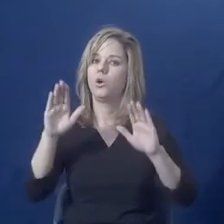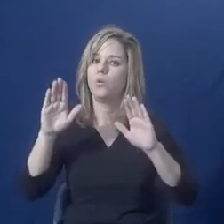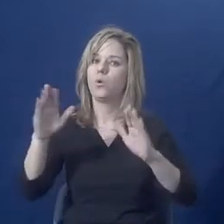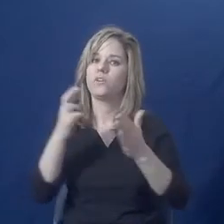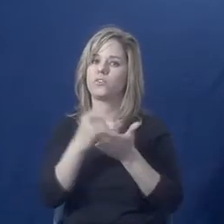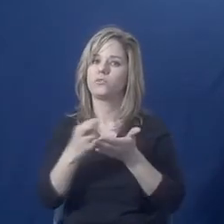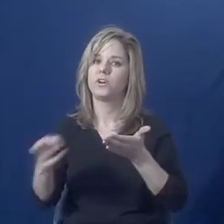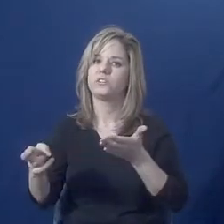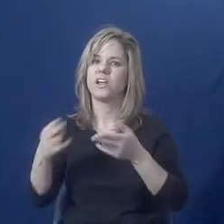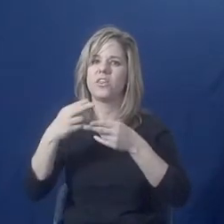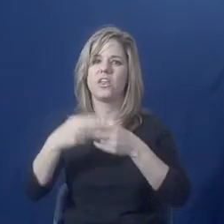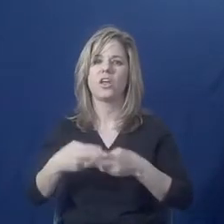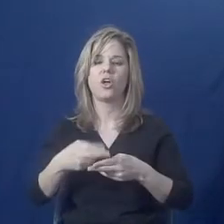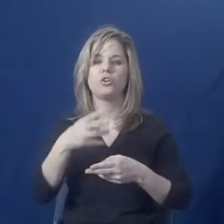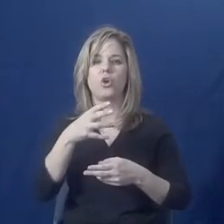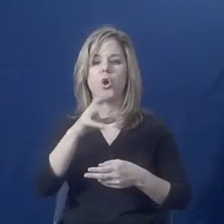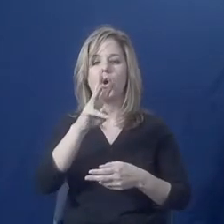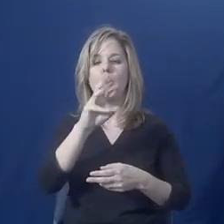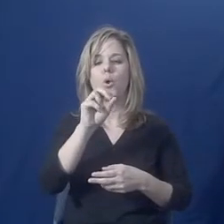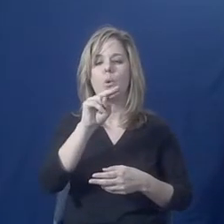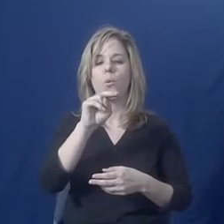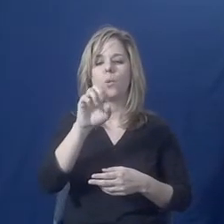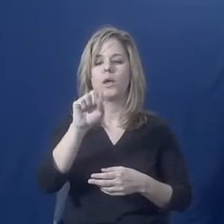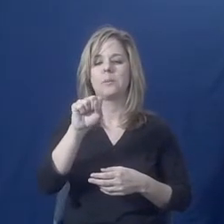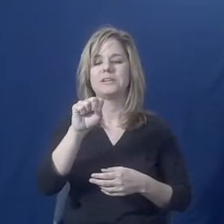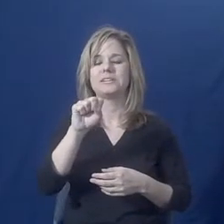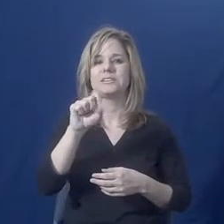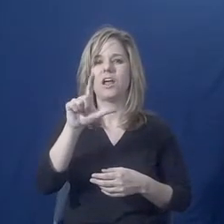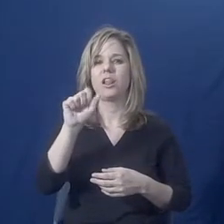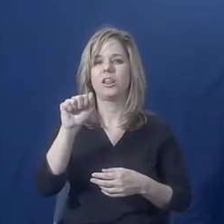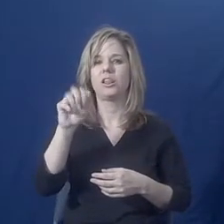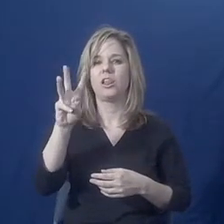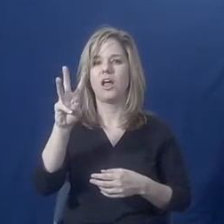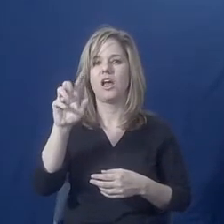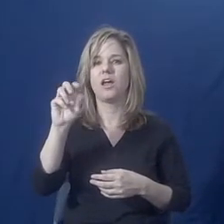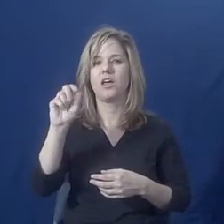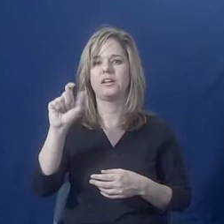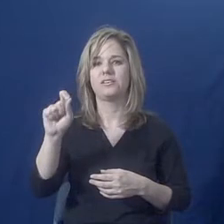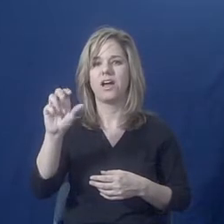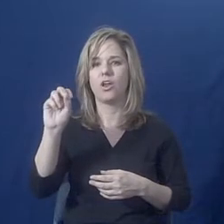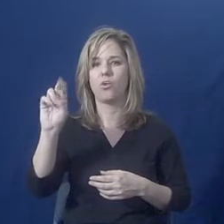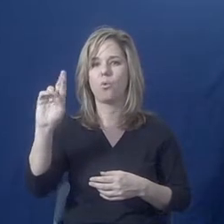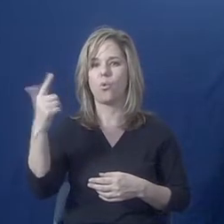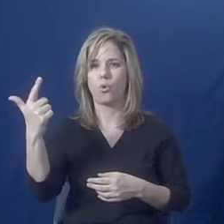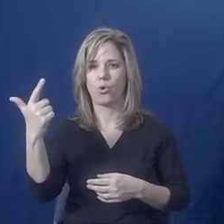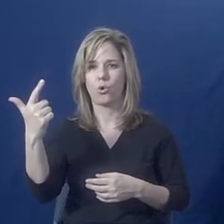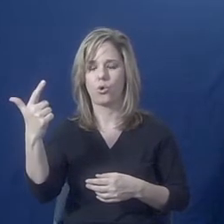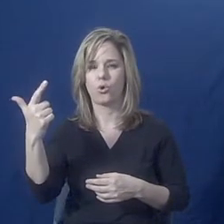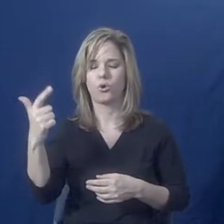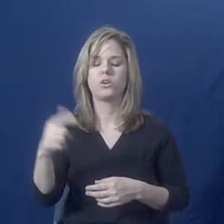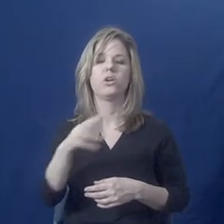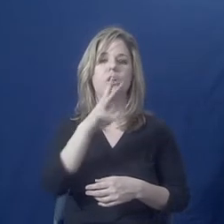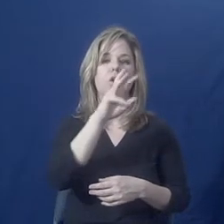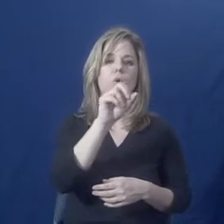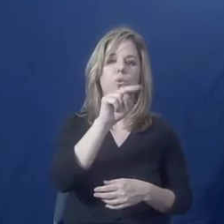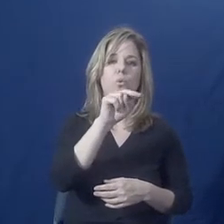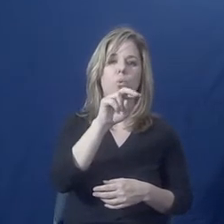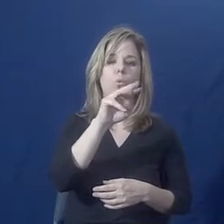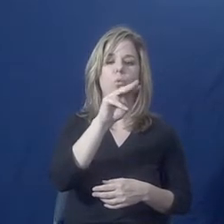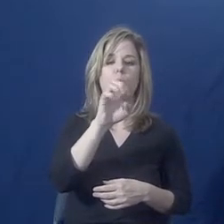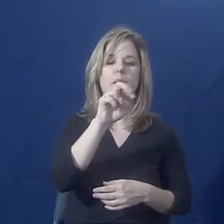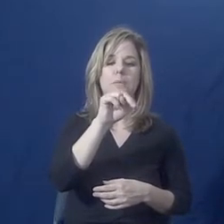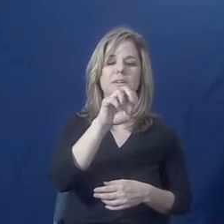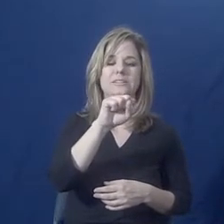And I can type that in chat in a moment. Womenslaw.org actually will break down eligibility